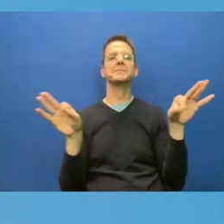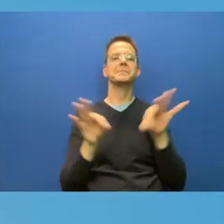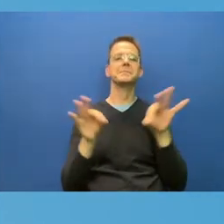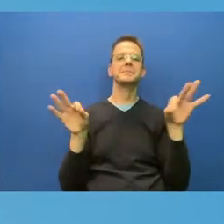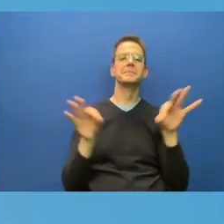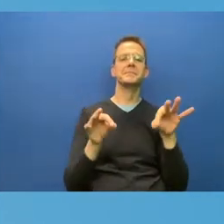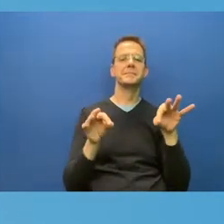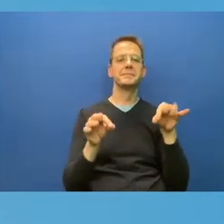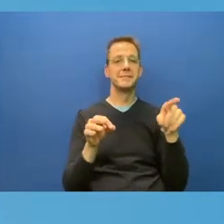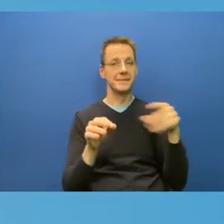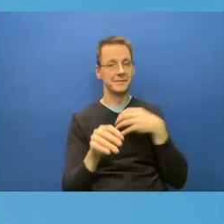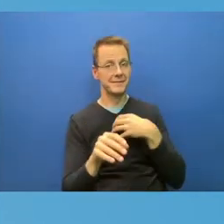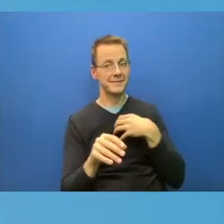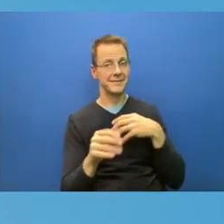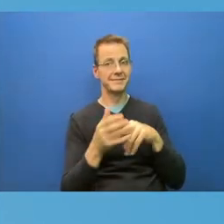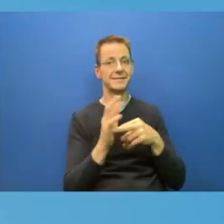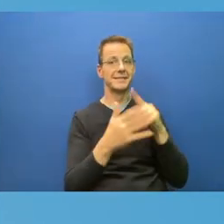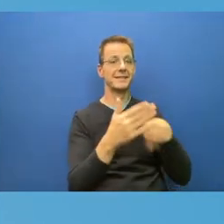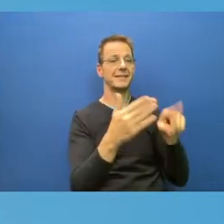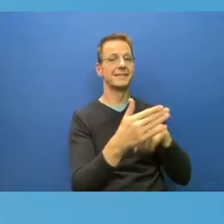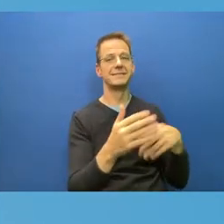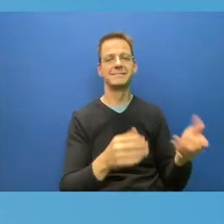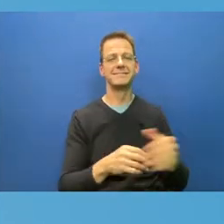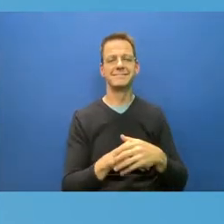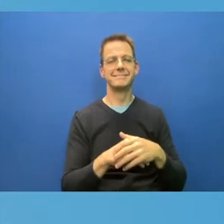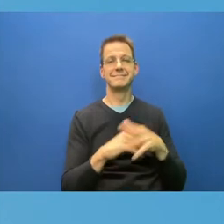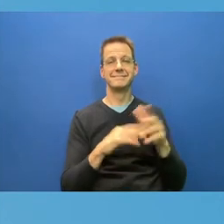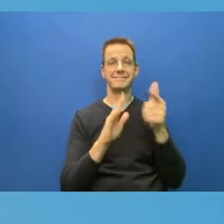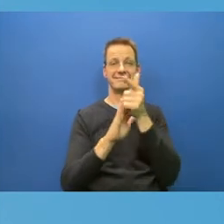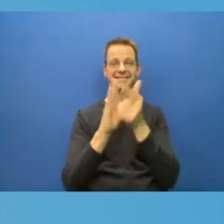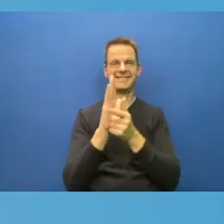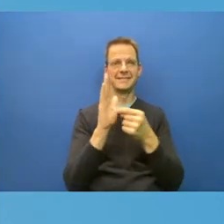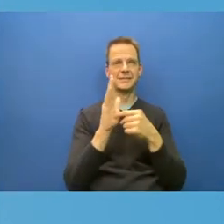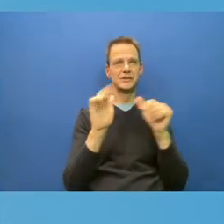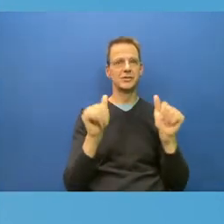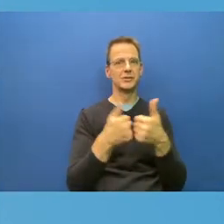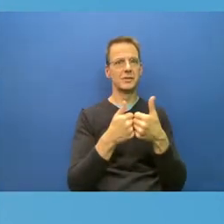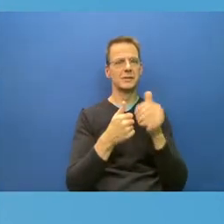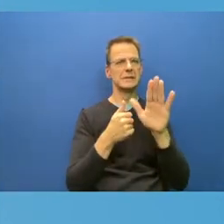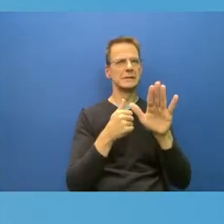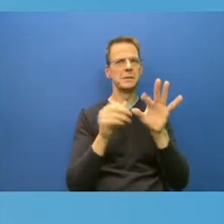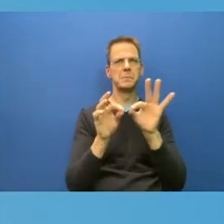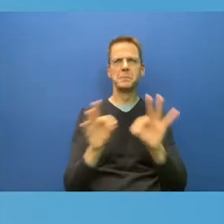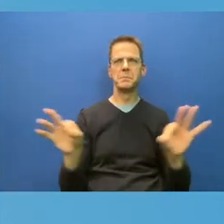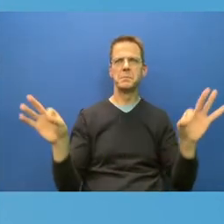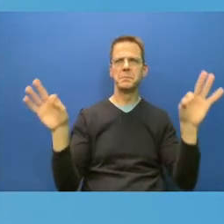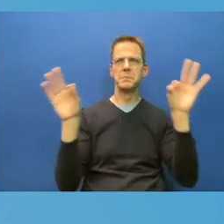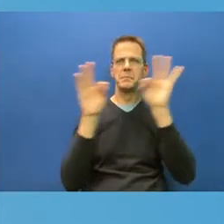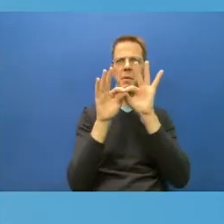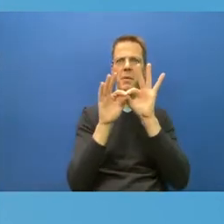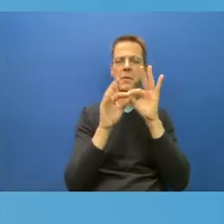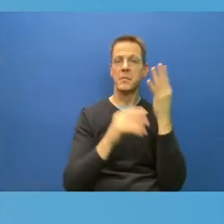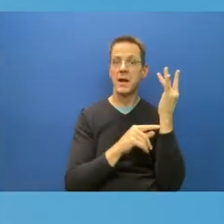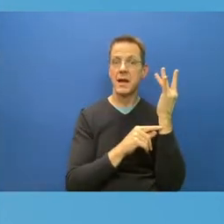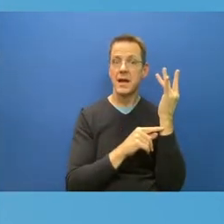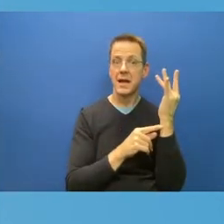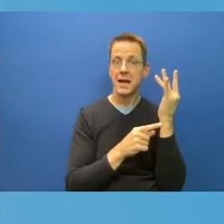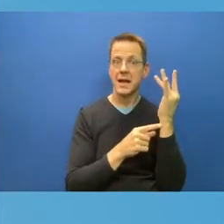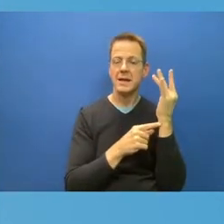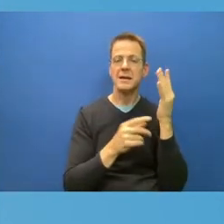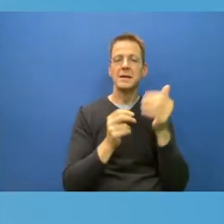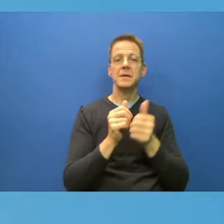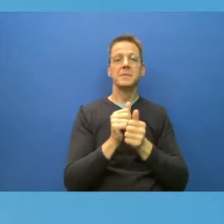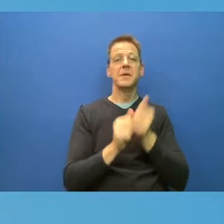important, because I do think that for the most part, courts are likely to uphold employer vaccine mandates.